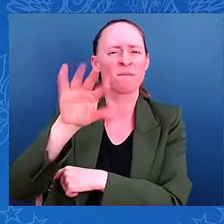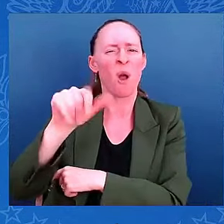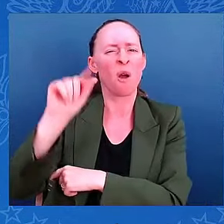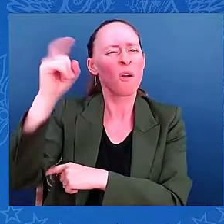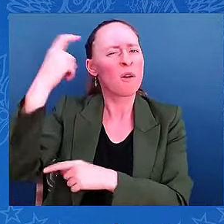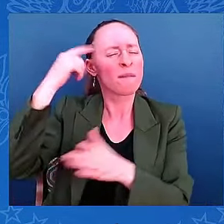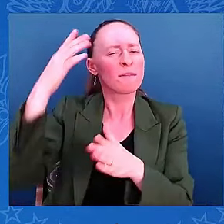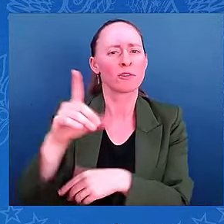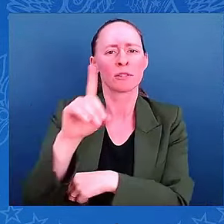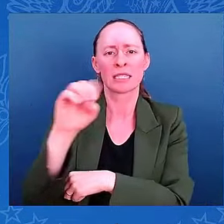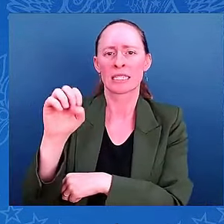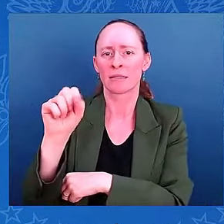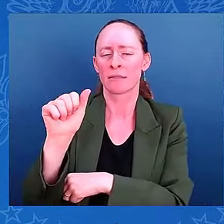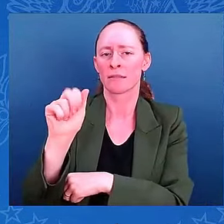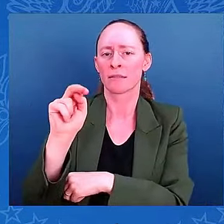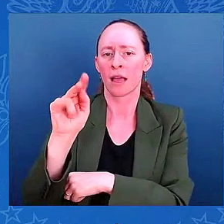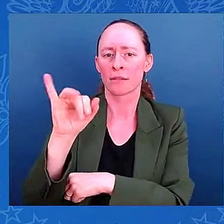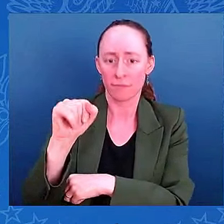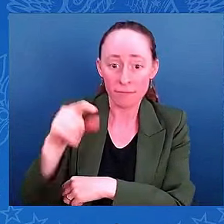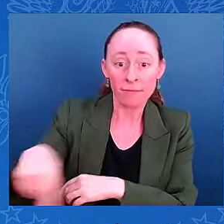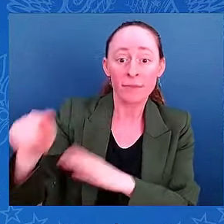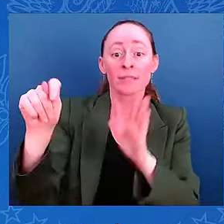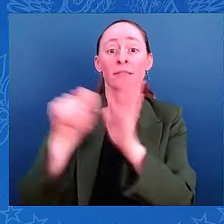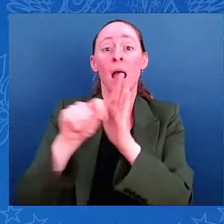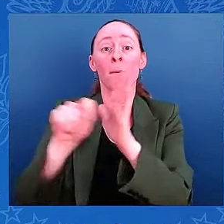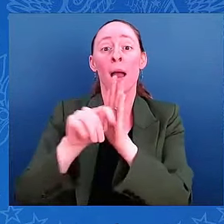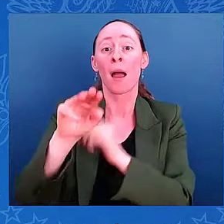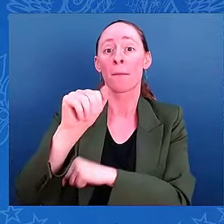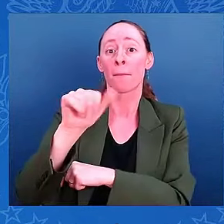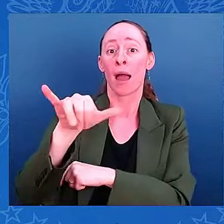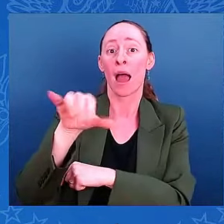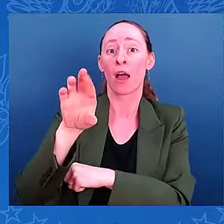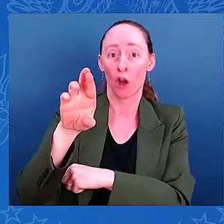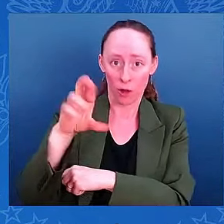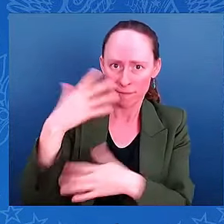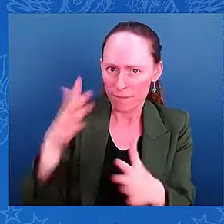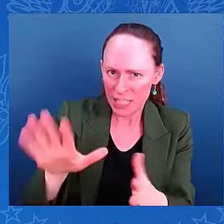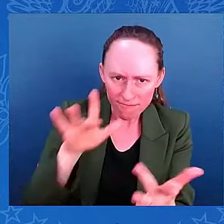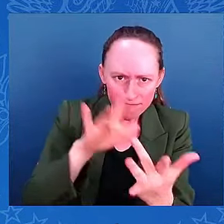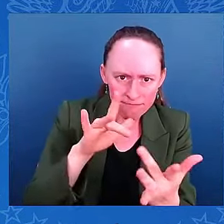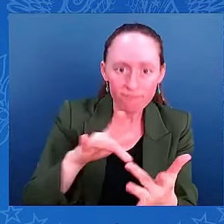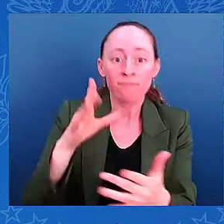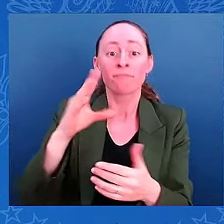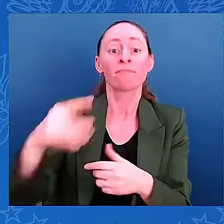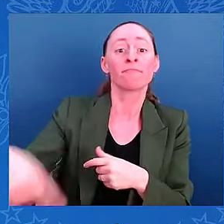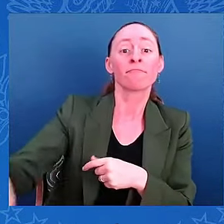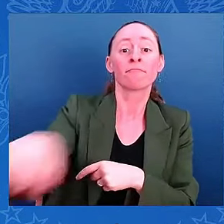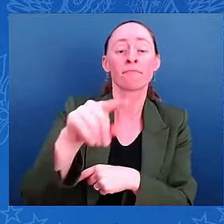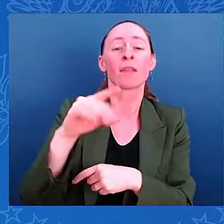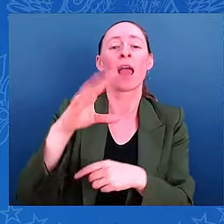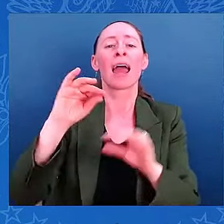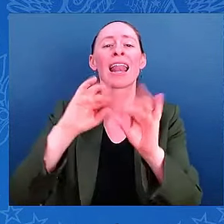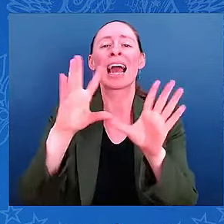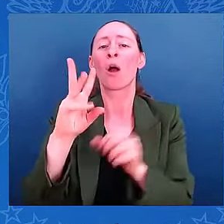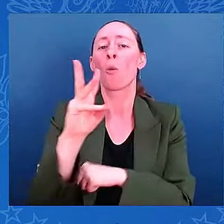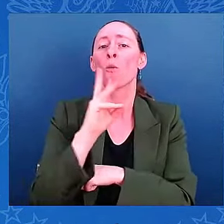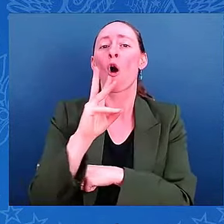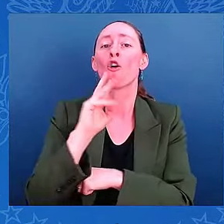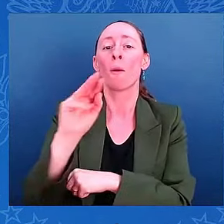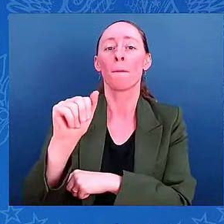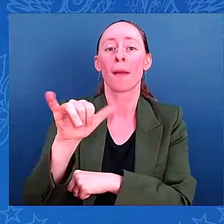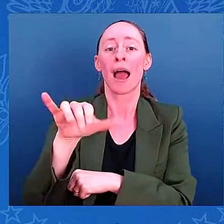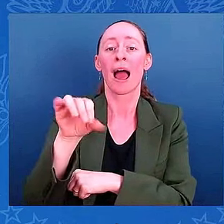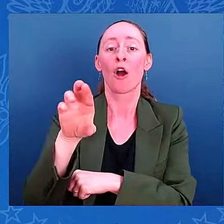Clearwater Mayor, Rector, and the Pinellas County Chairwoman Peters. I offered them everything we need,